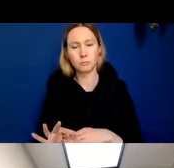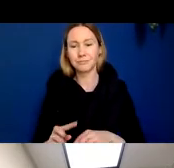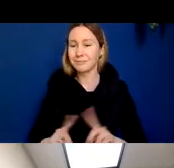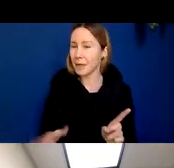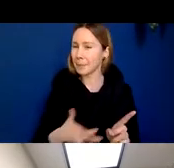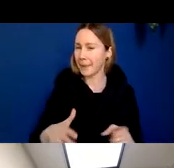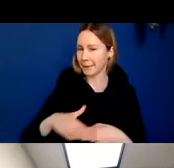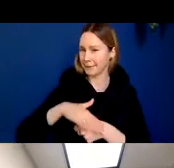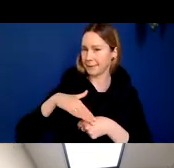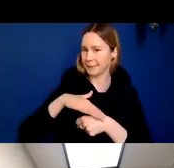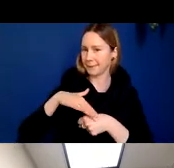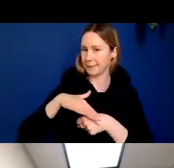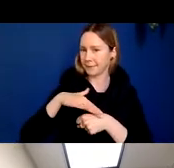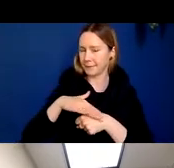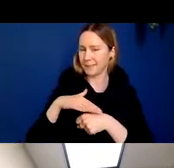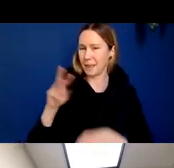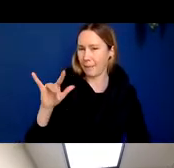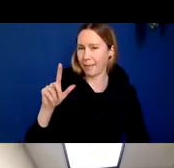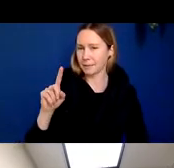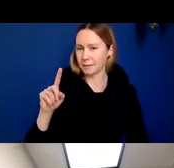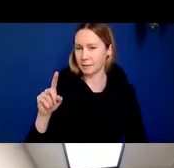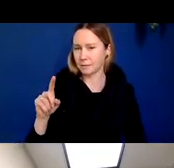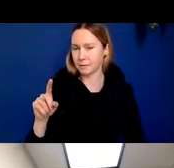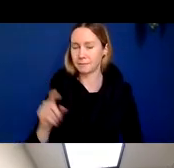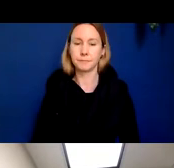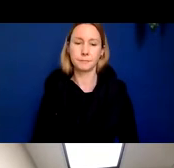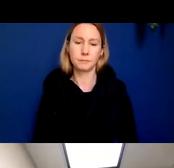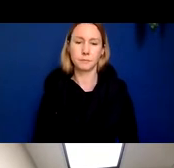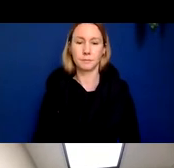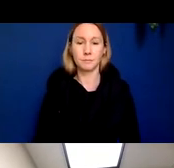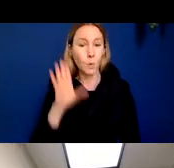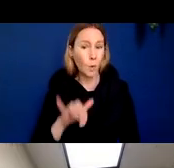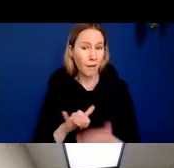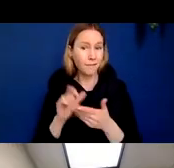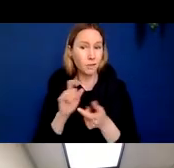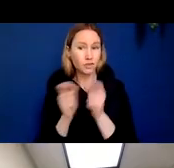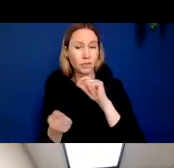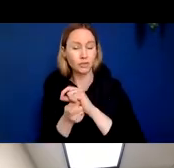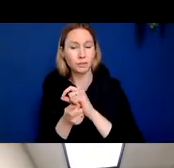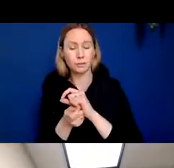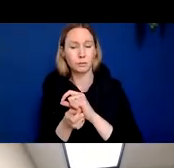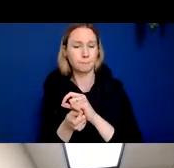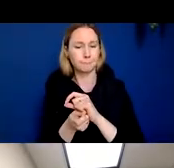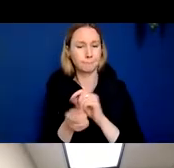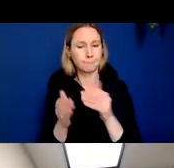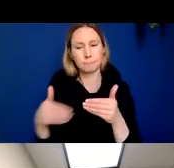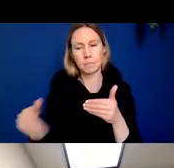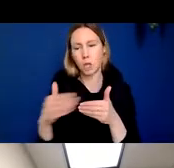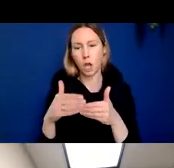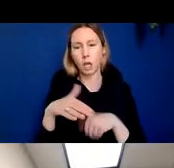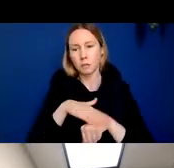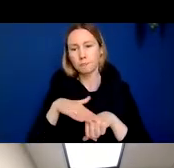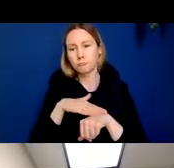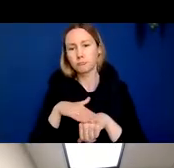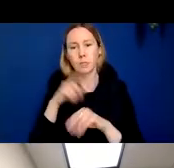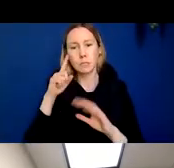to be mild. Once we can convince ourselves that there's cognitive changes beyond what we would